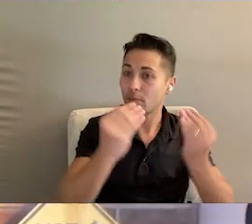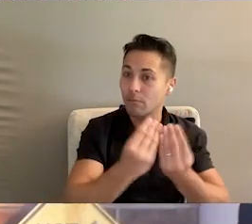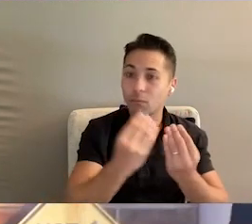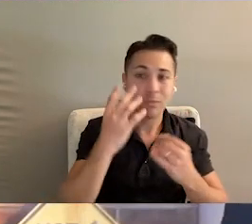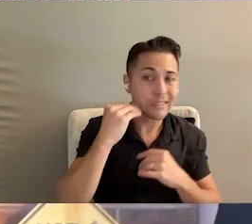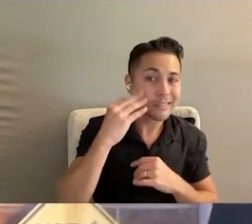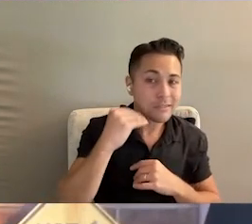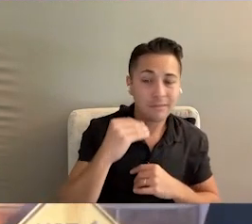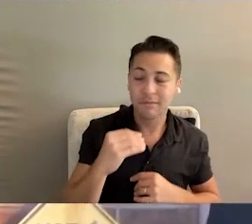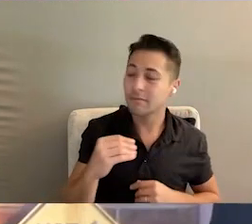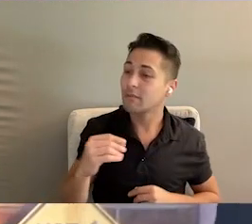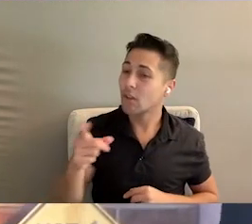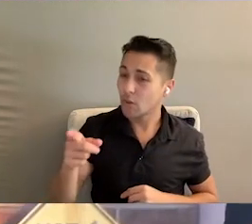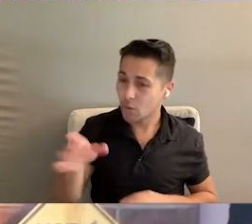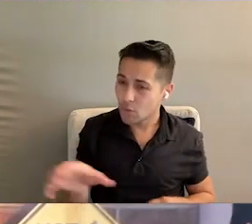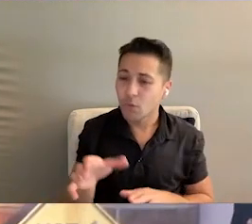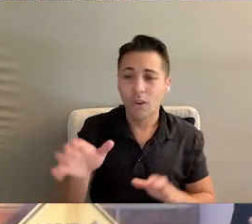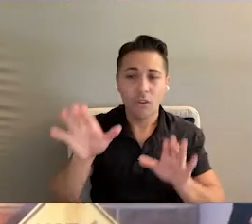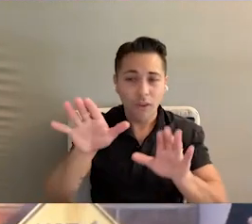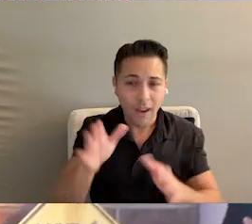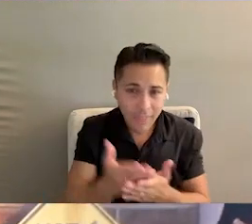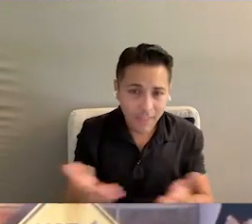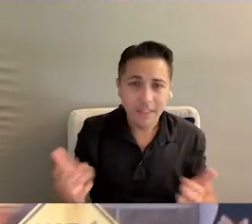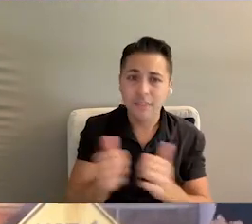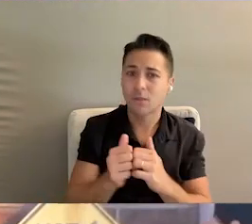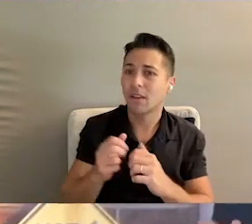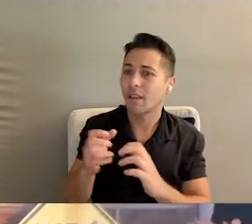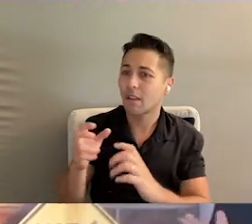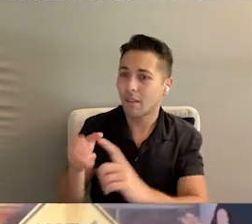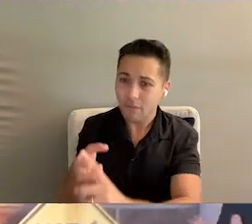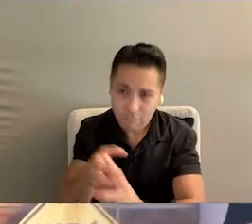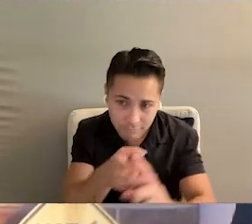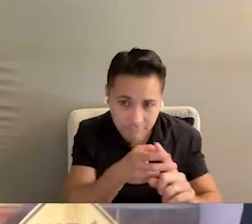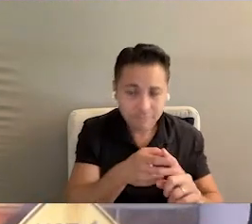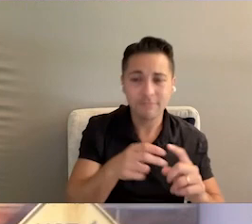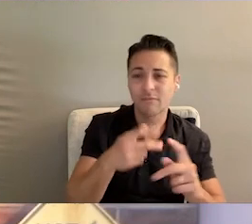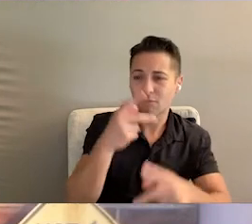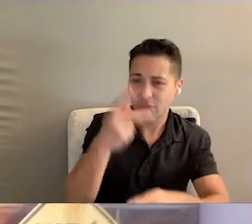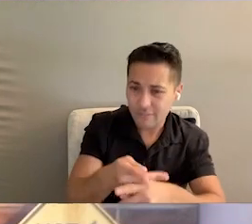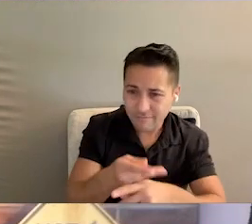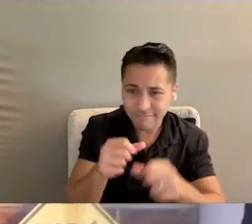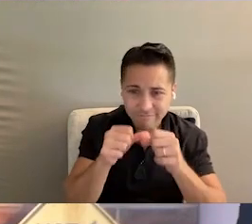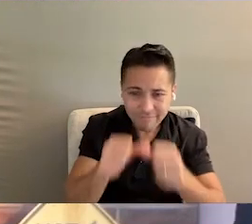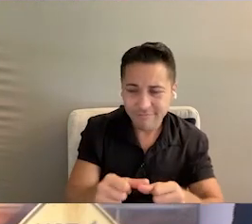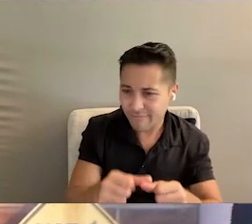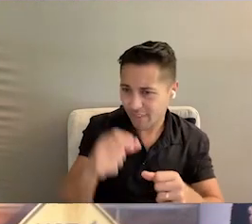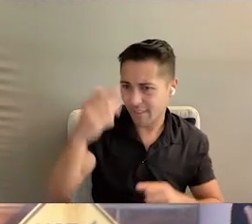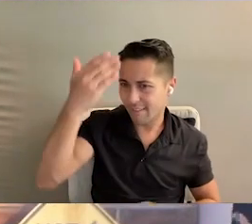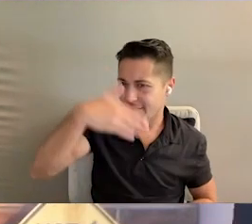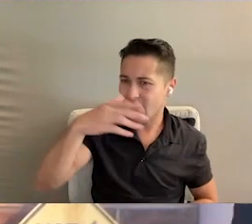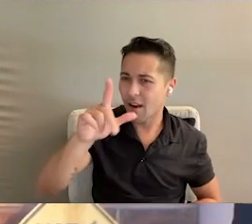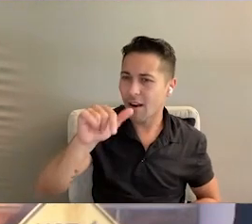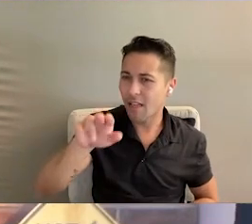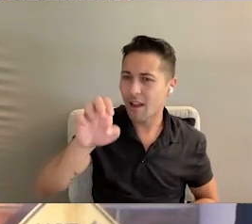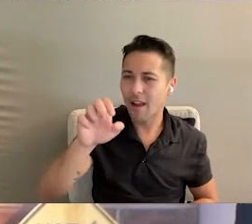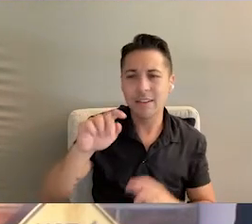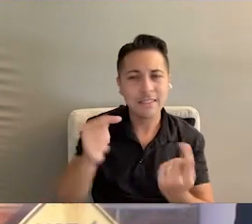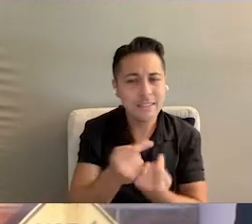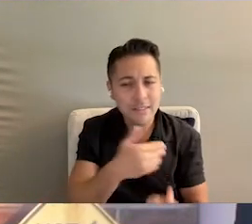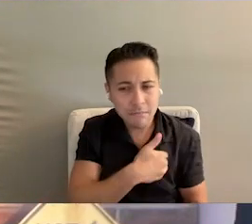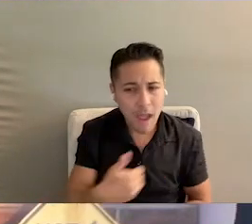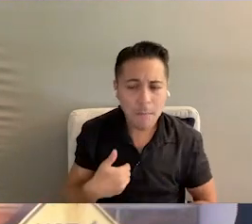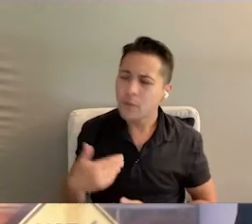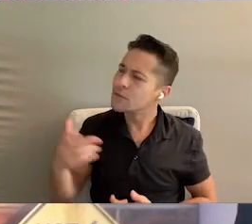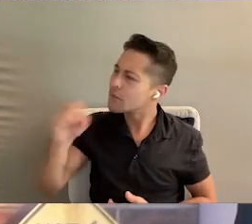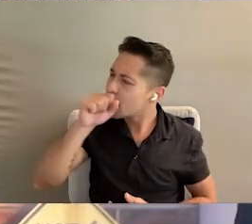organization delivers. You are doing great things around recruitment and retention of our critical frontline team members. And so I would